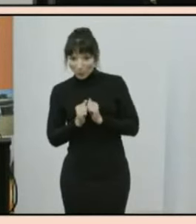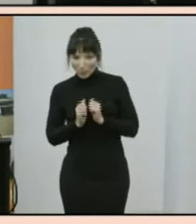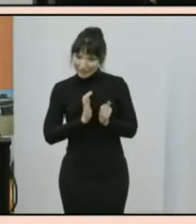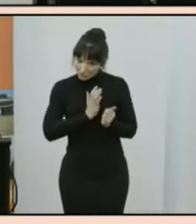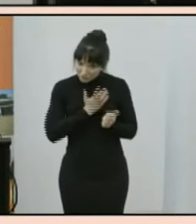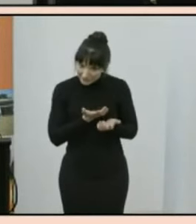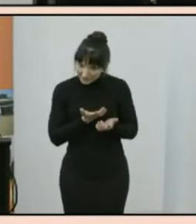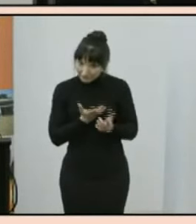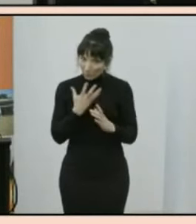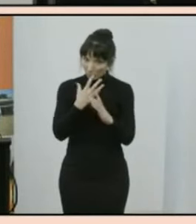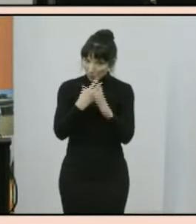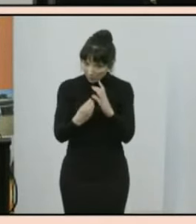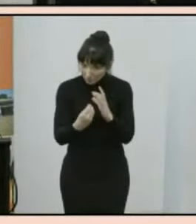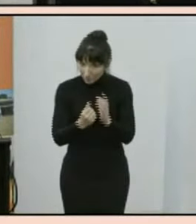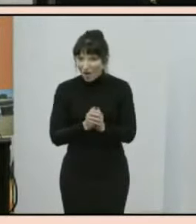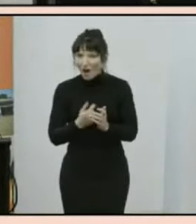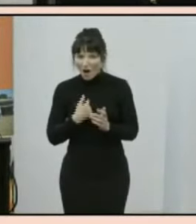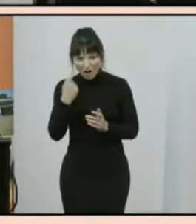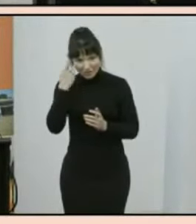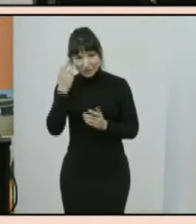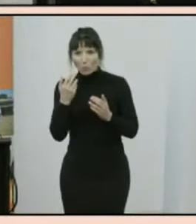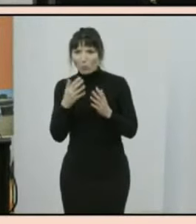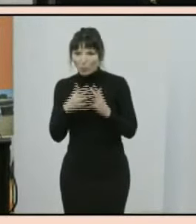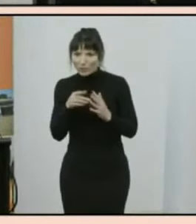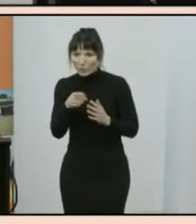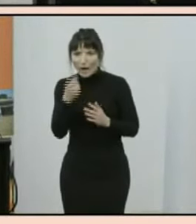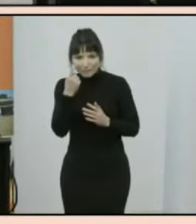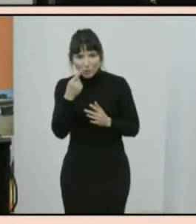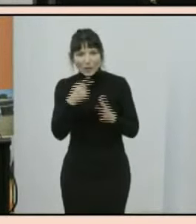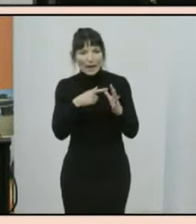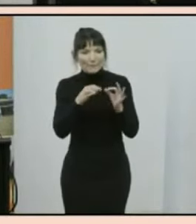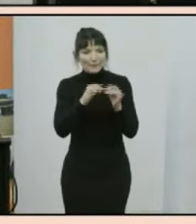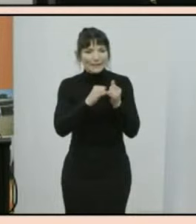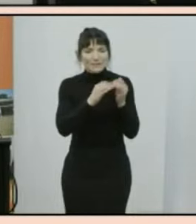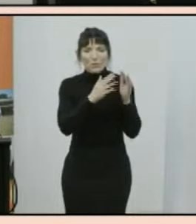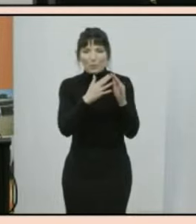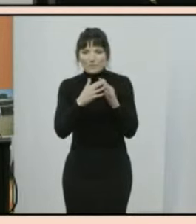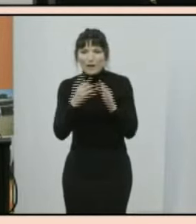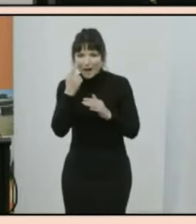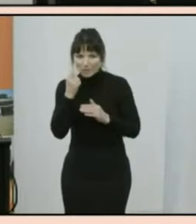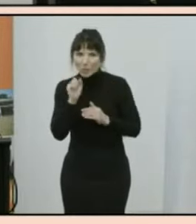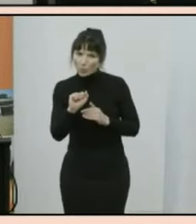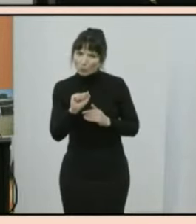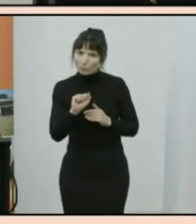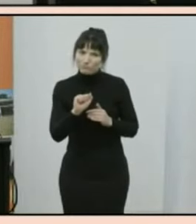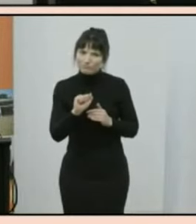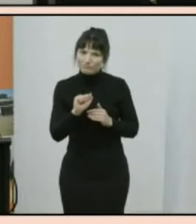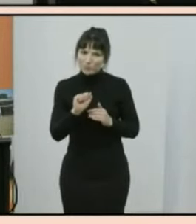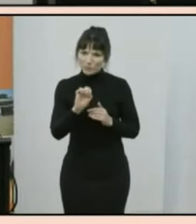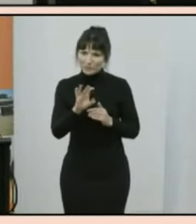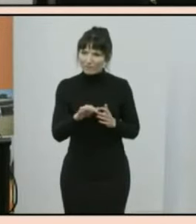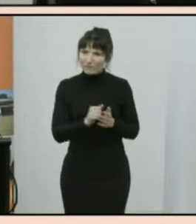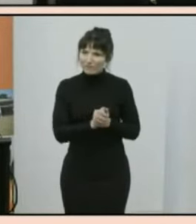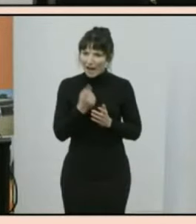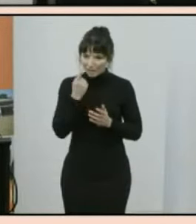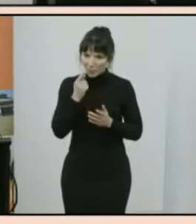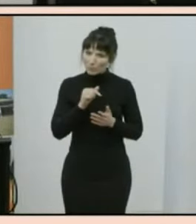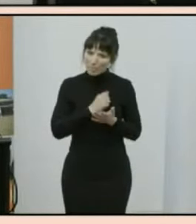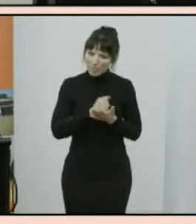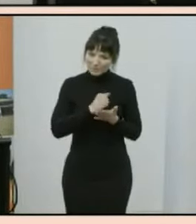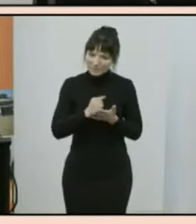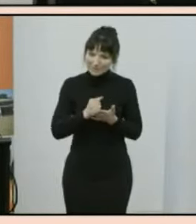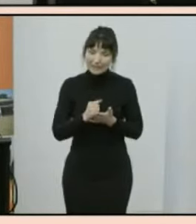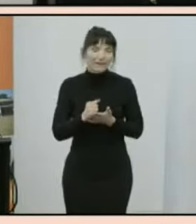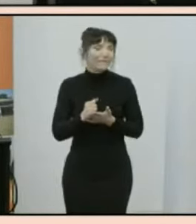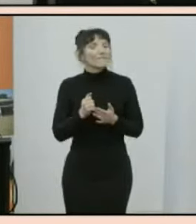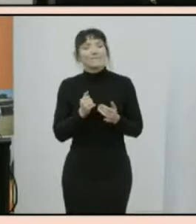2021 census data i recommend that you head to the abs website and start exploring for yourselves we've made it very easy to get to the